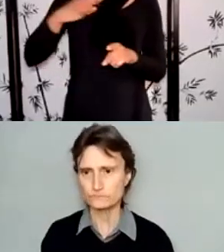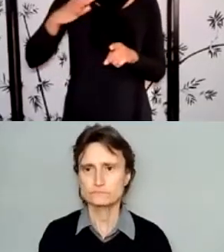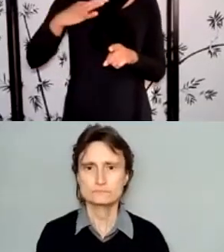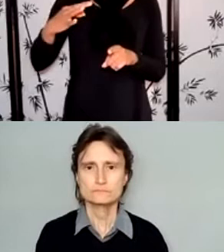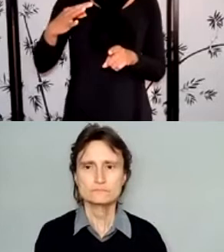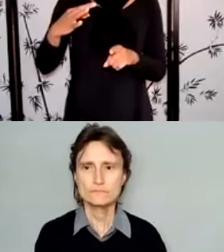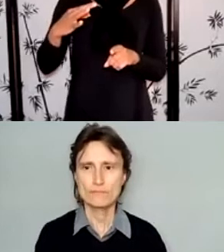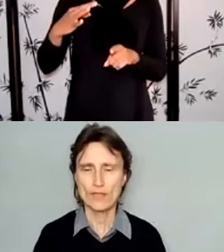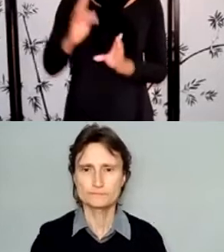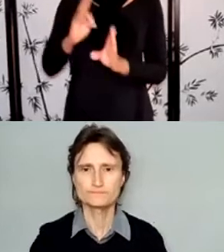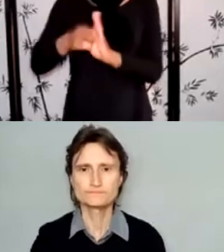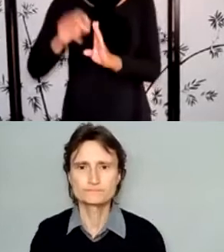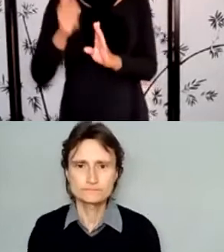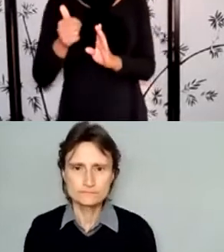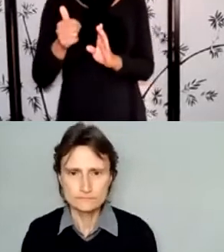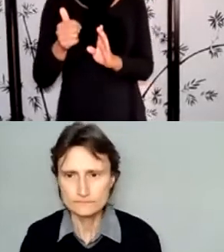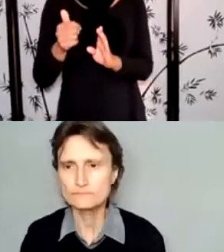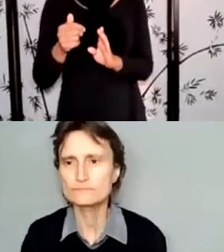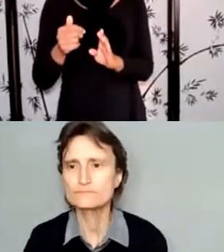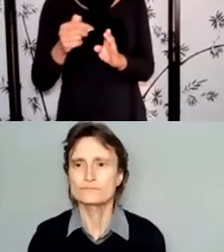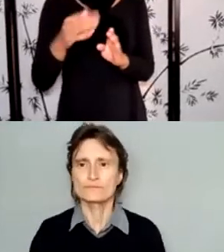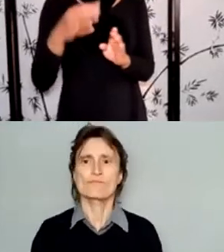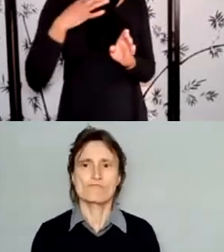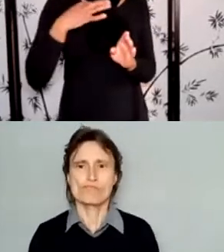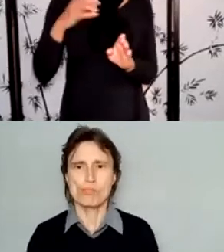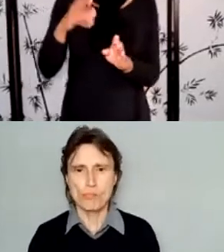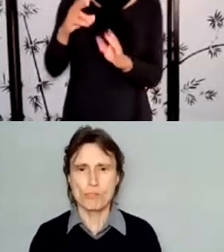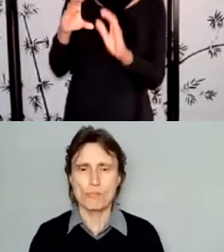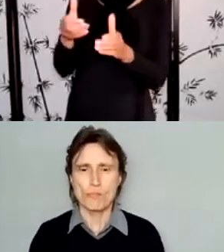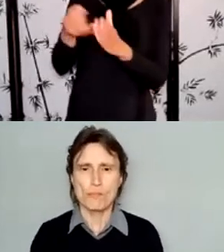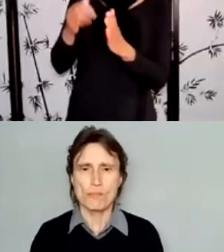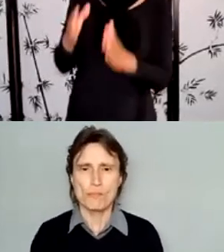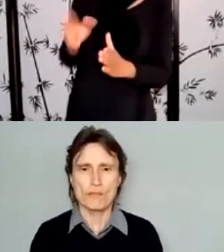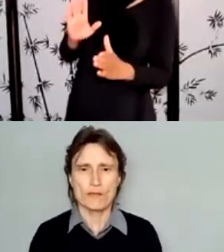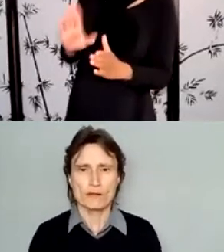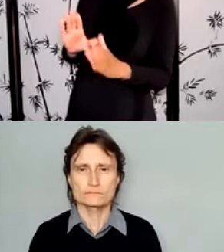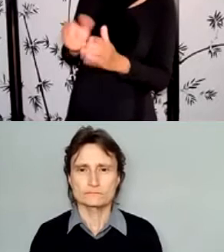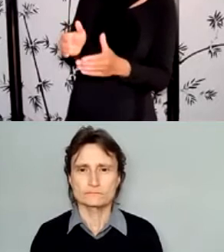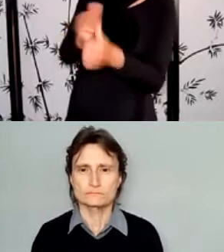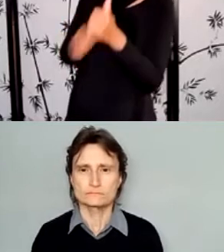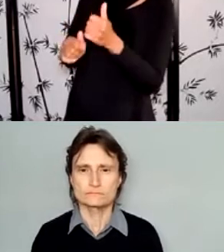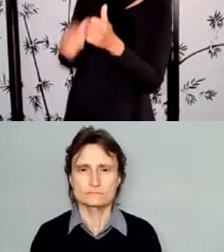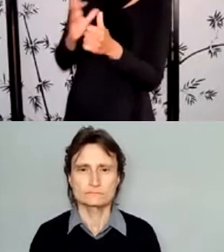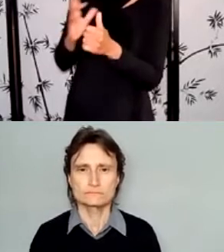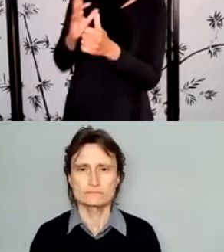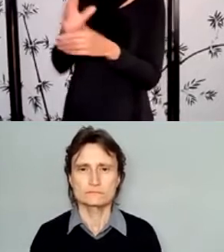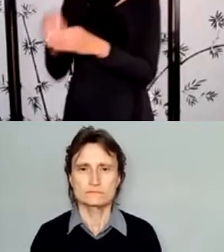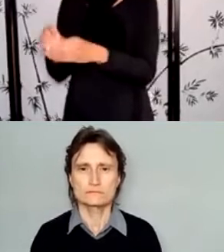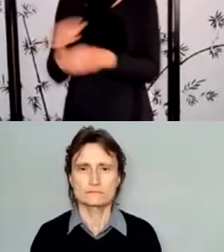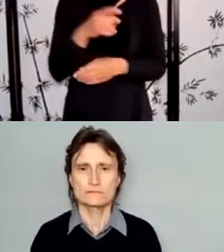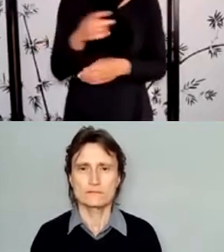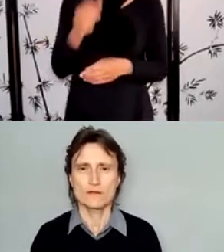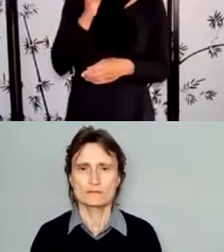as a member of an artist collective. But if you're involved in more than two applications to this program, please reach out to me to discuss and ensure